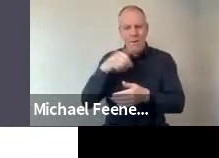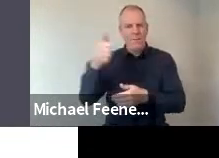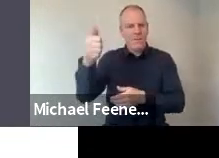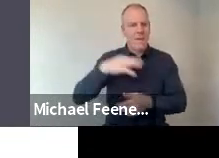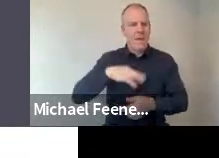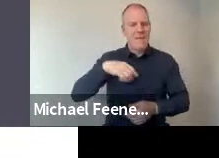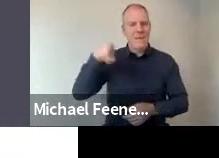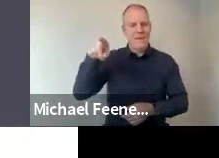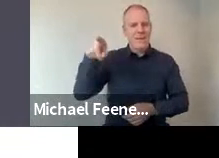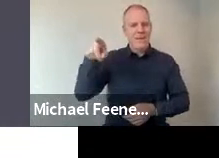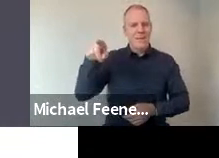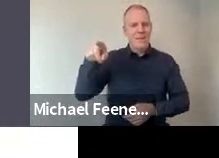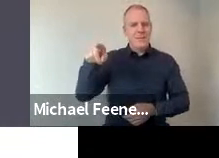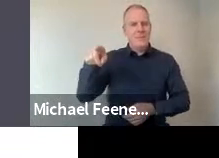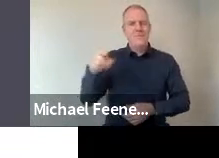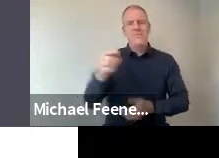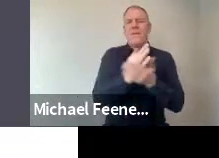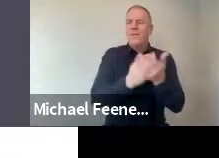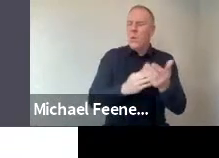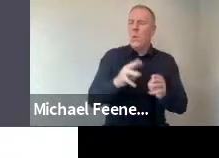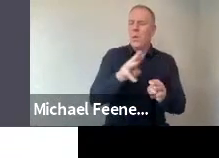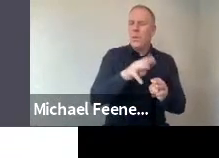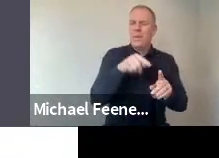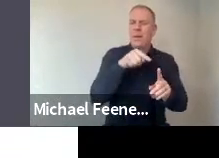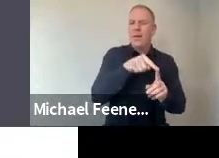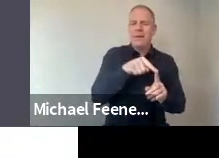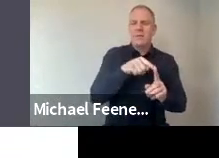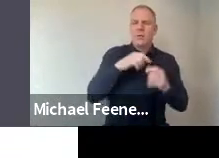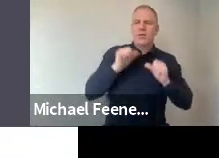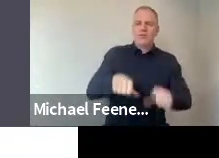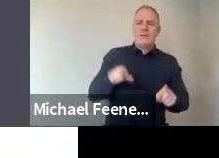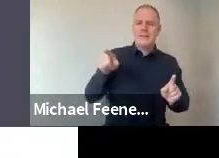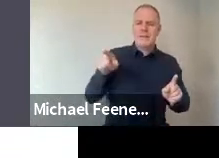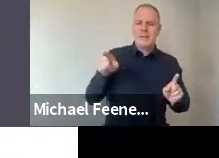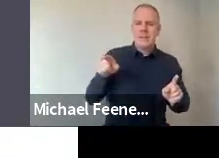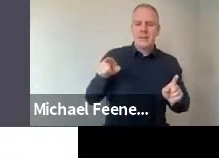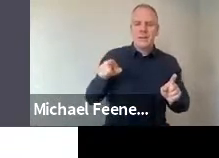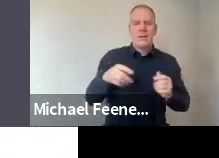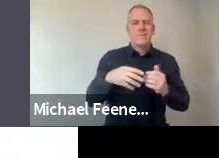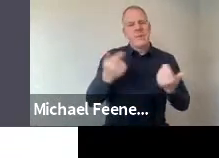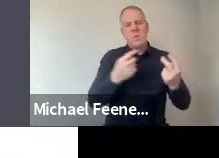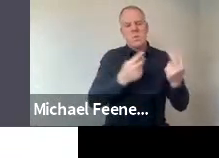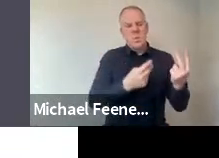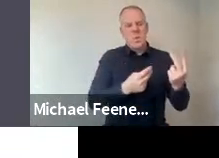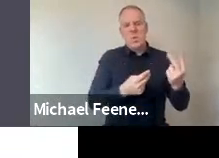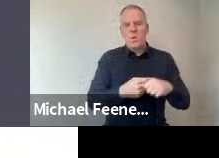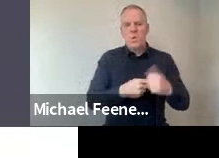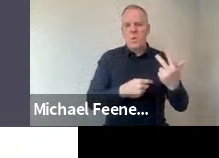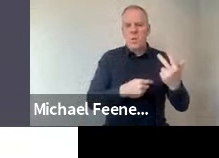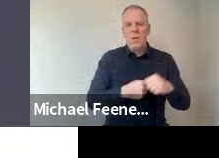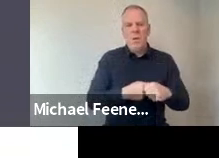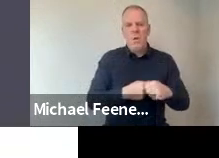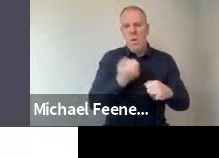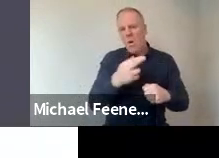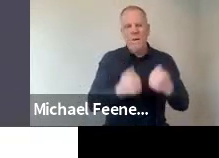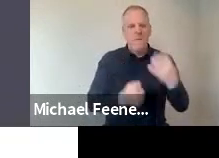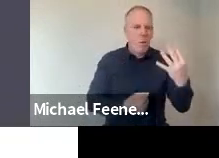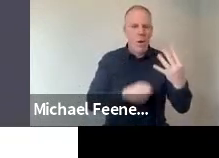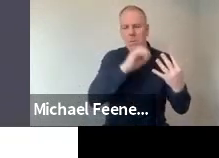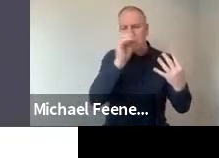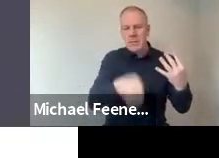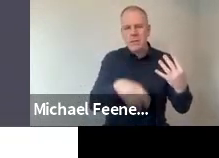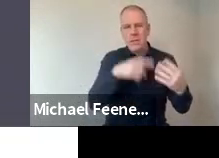a very small percentage of people that disagree, particularly on